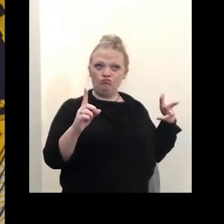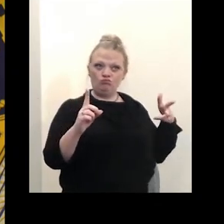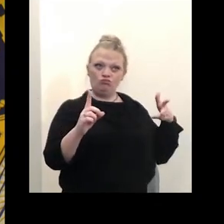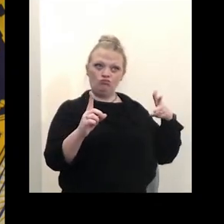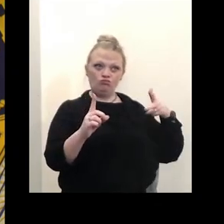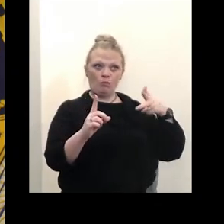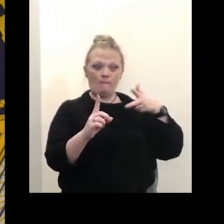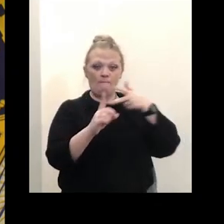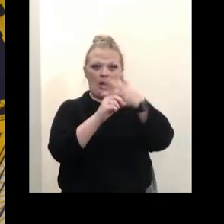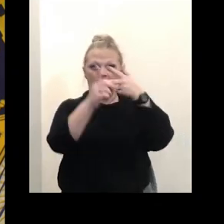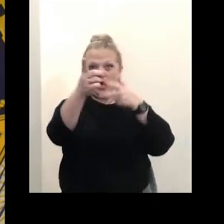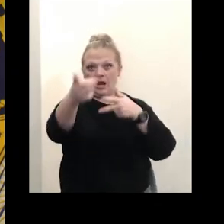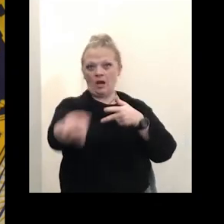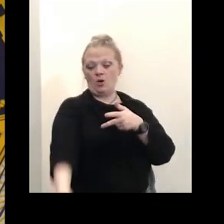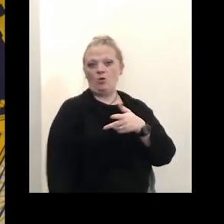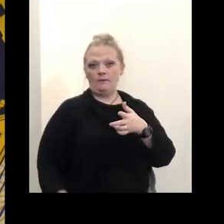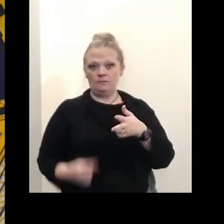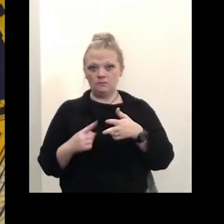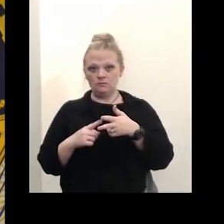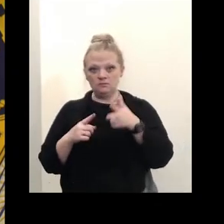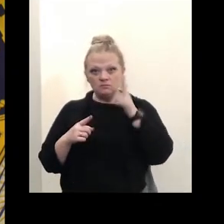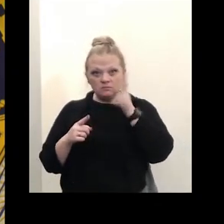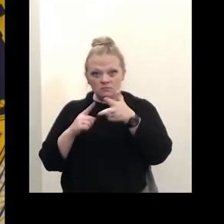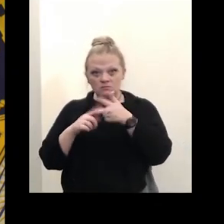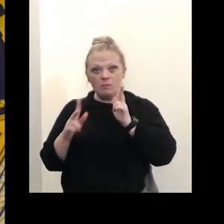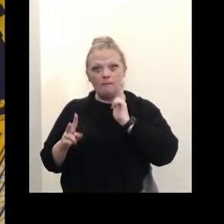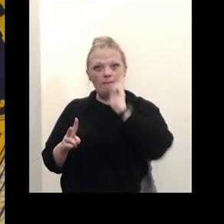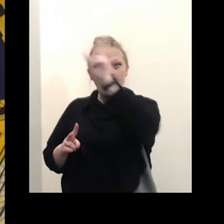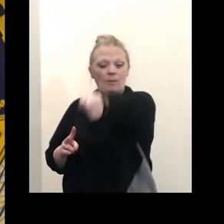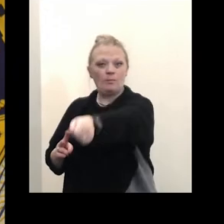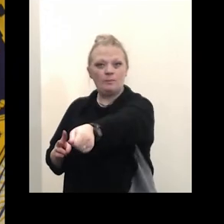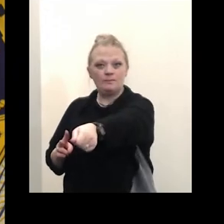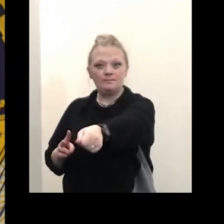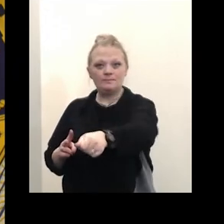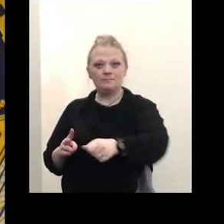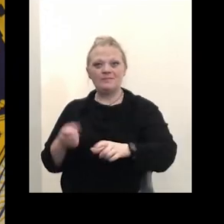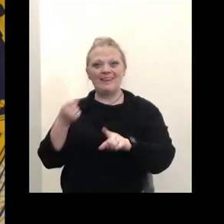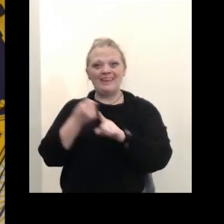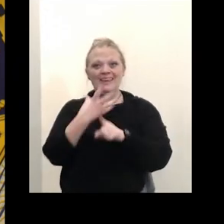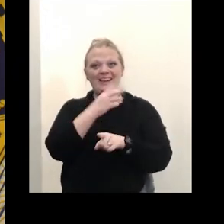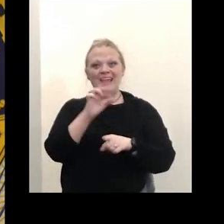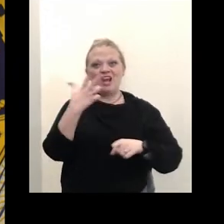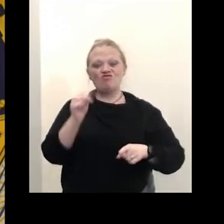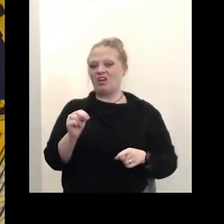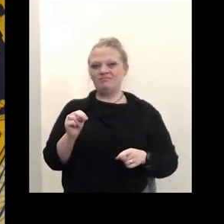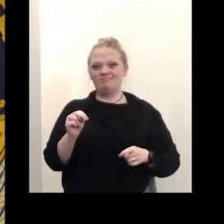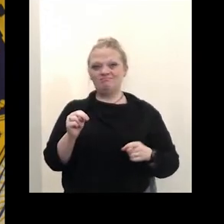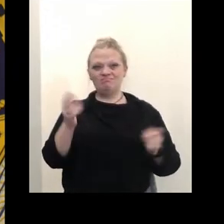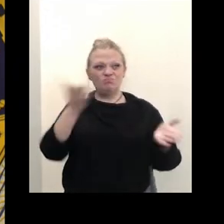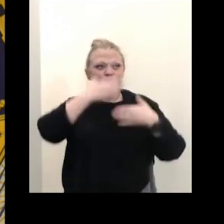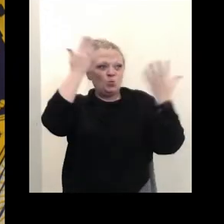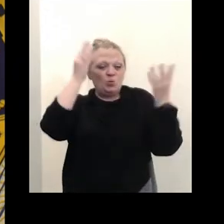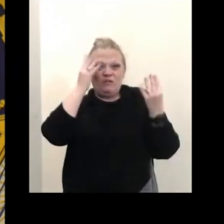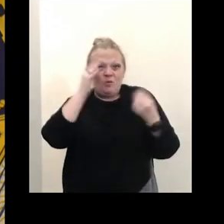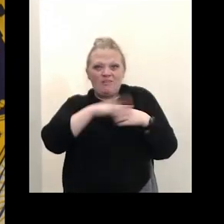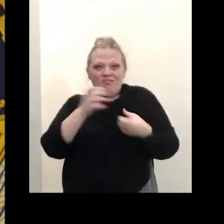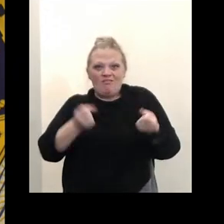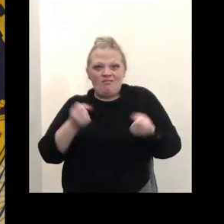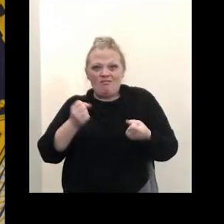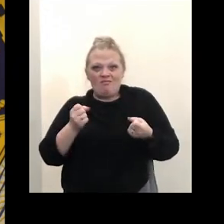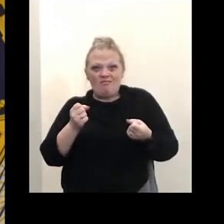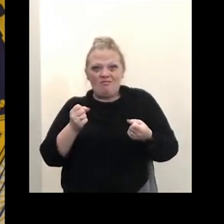street the vehicle sped away it's a hit and run we do not have information on the vehicle the employee was injured